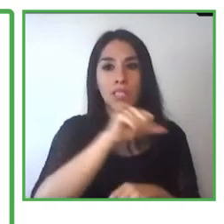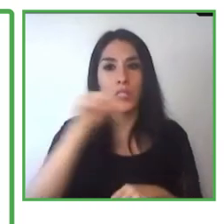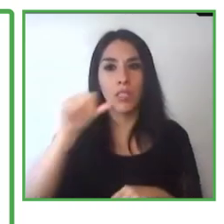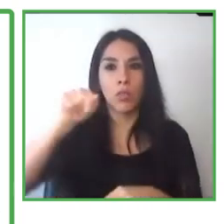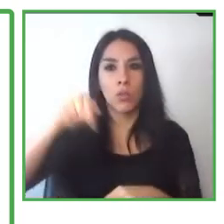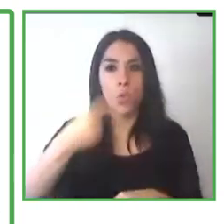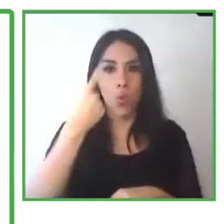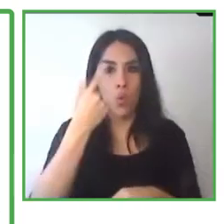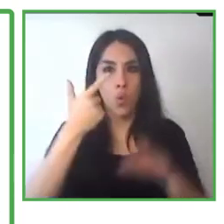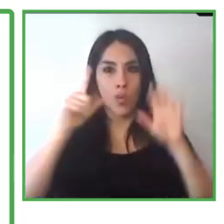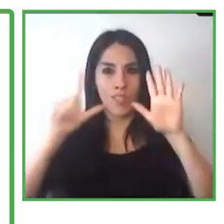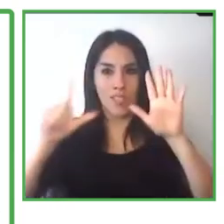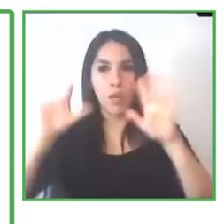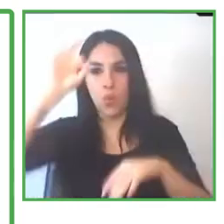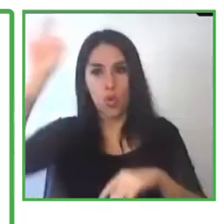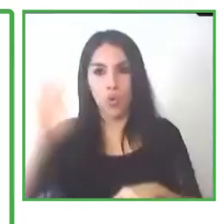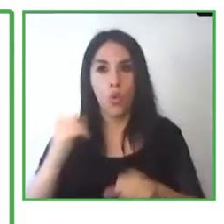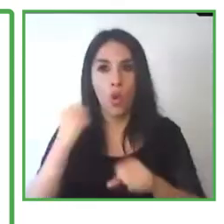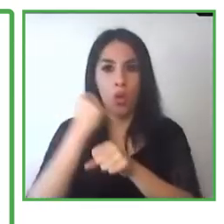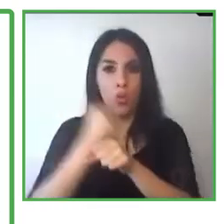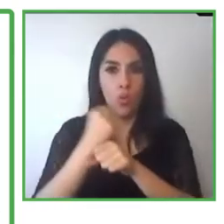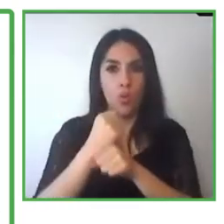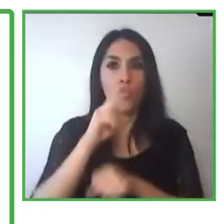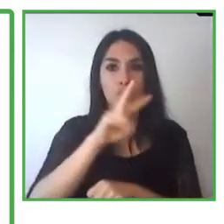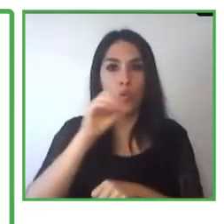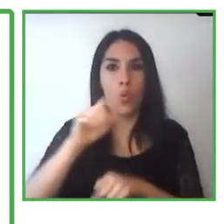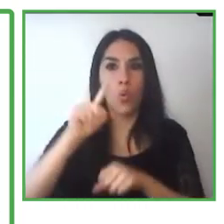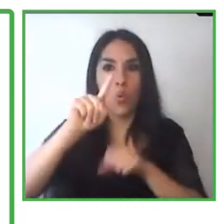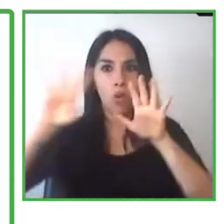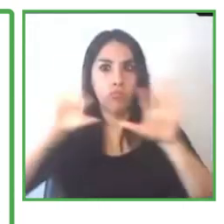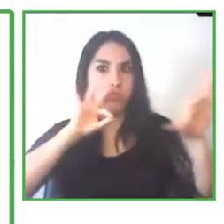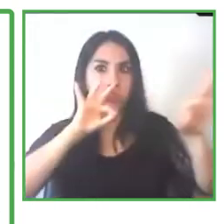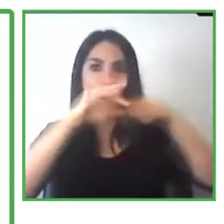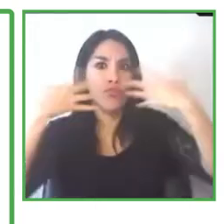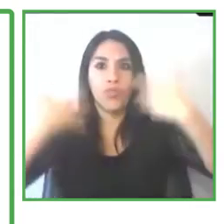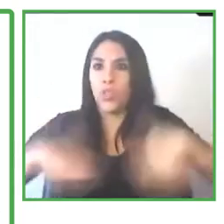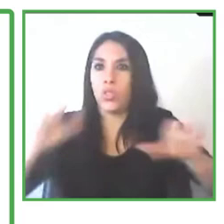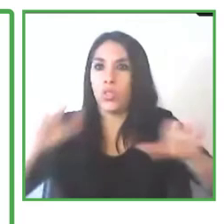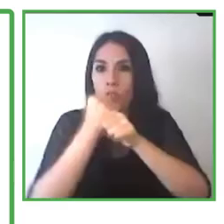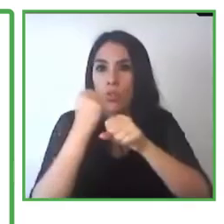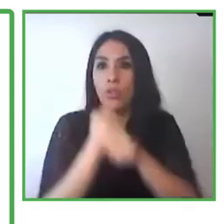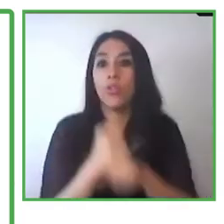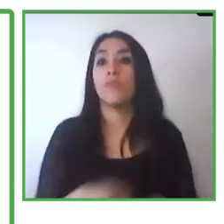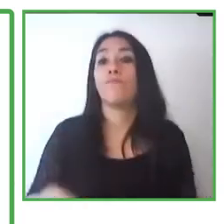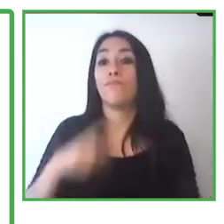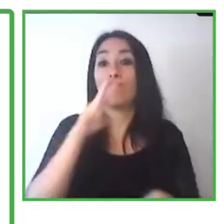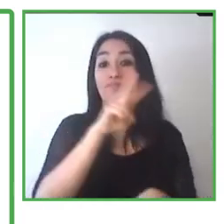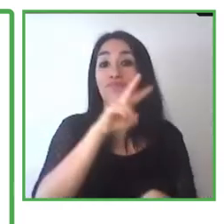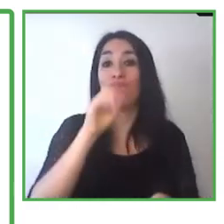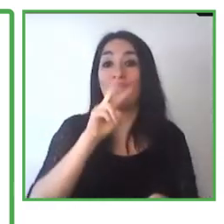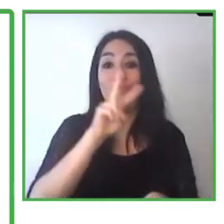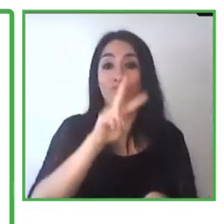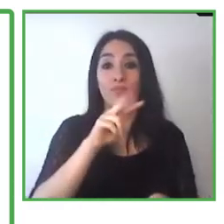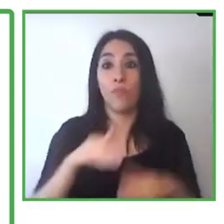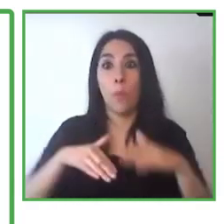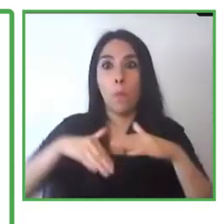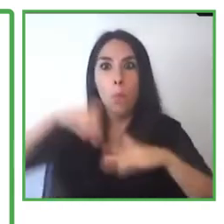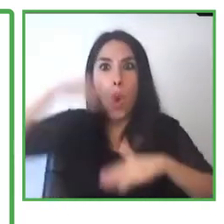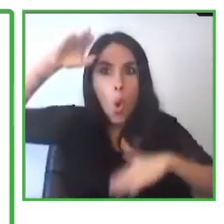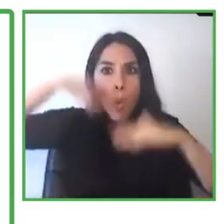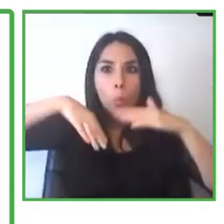in 2019, we covered 66.7% of the candidates, and in 2020, it